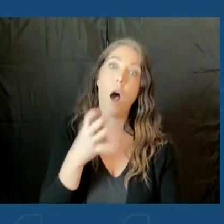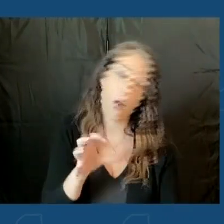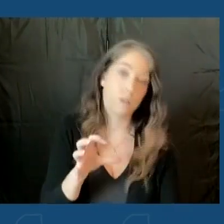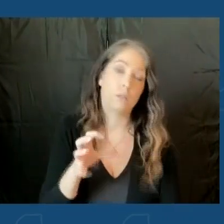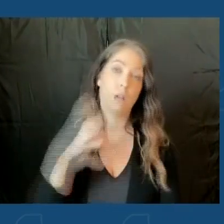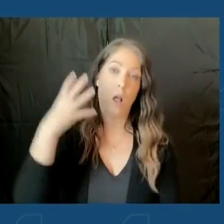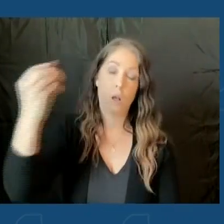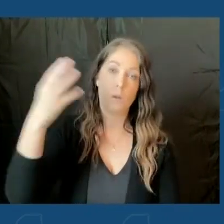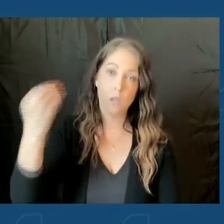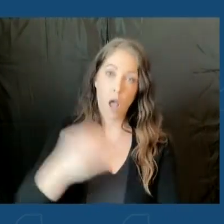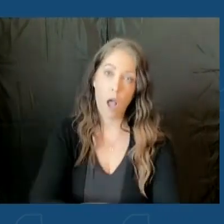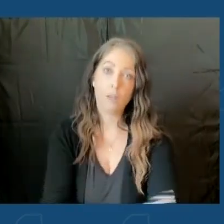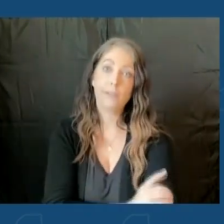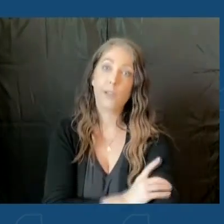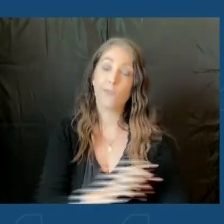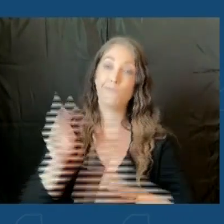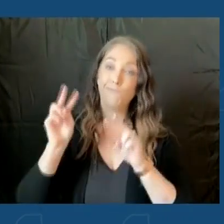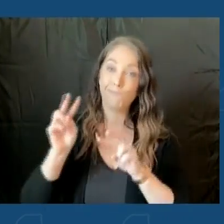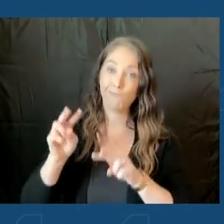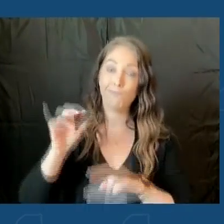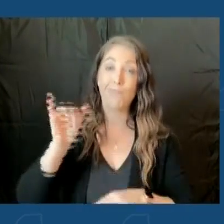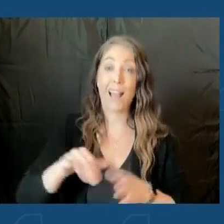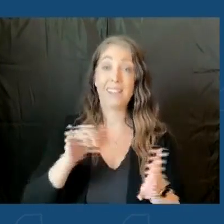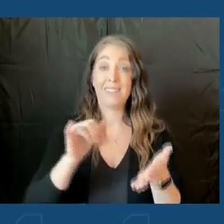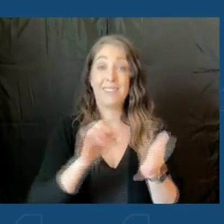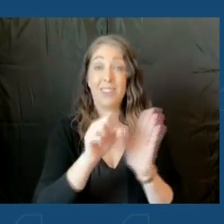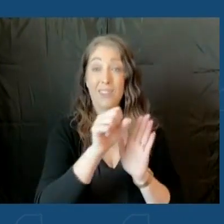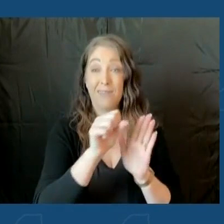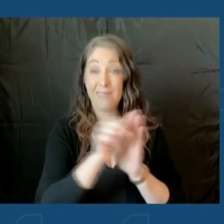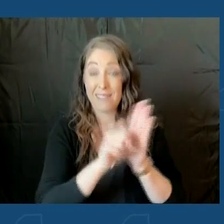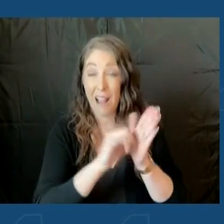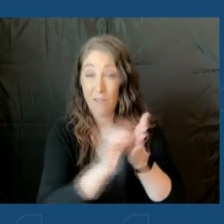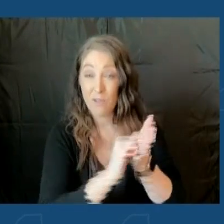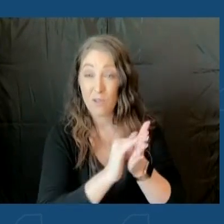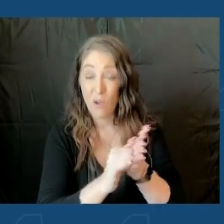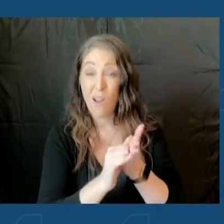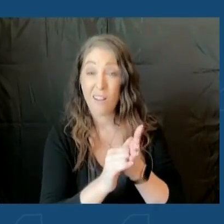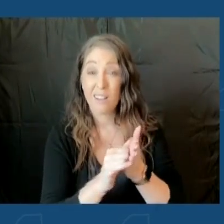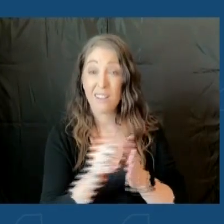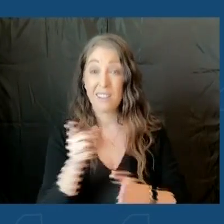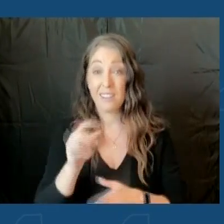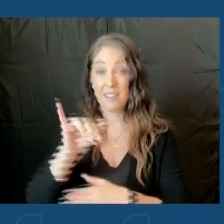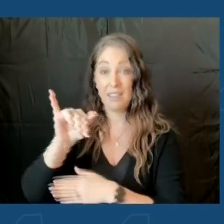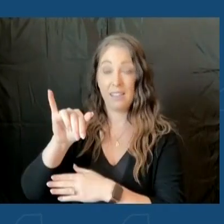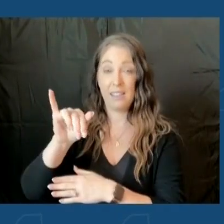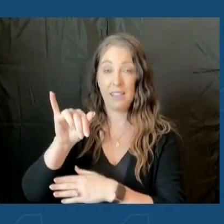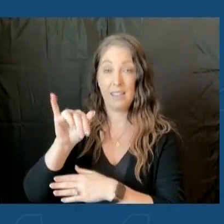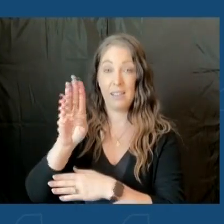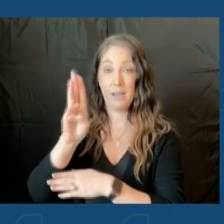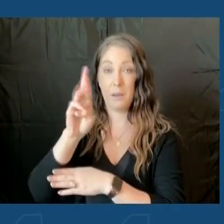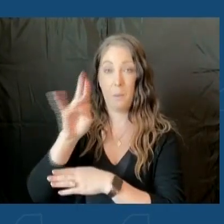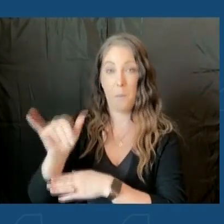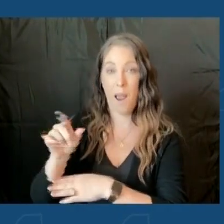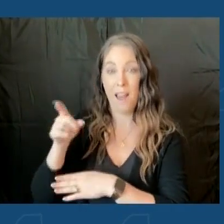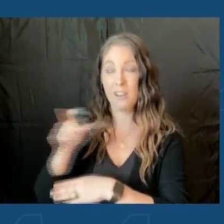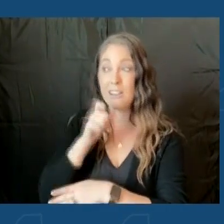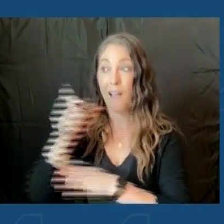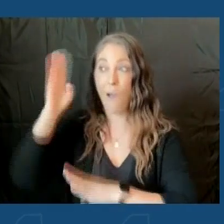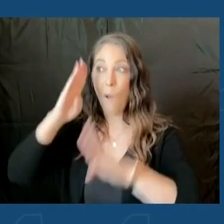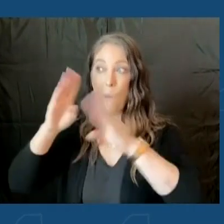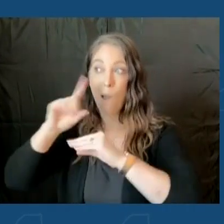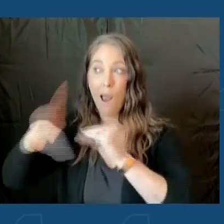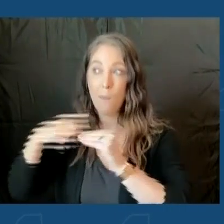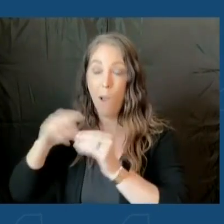so that's what we're looking at. This is the state of New York as of hours ago. Jackie Bray, when she's not worrying about COVID response and